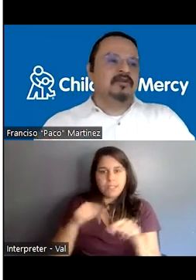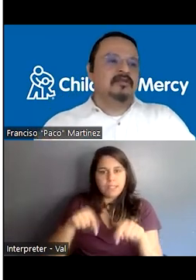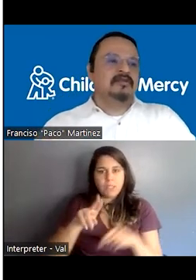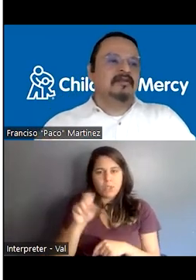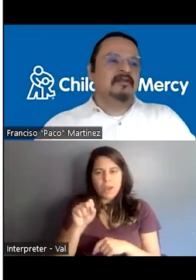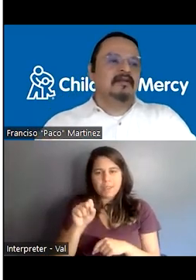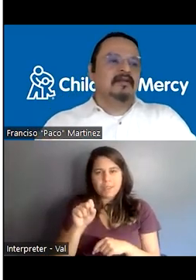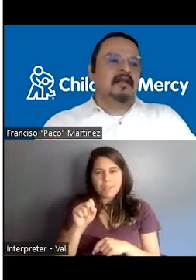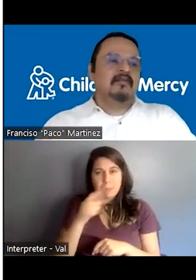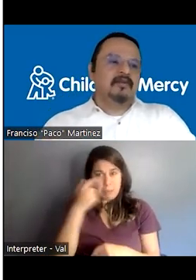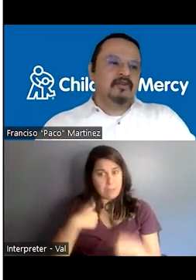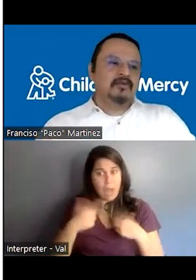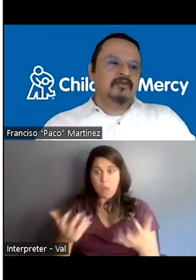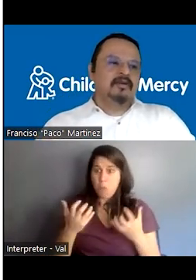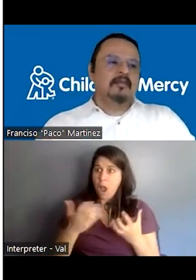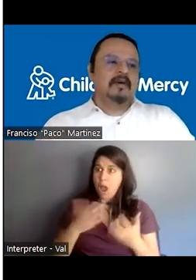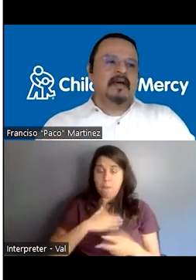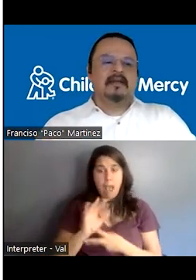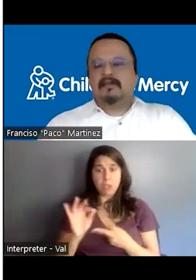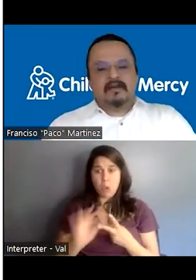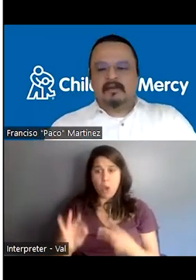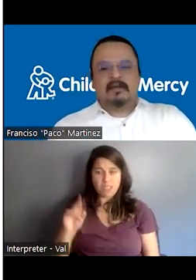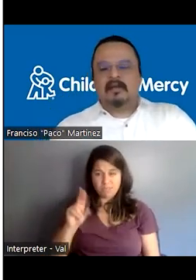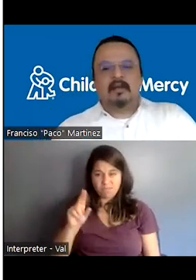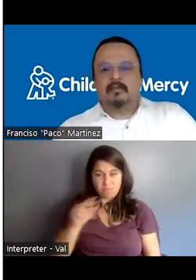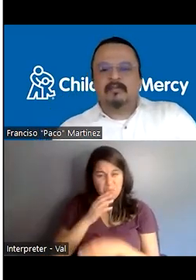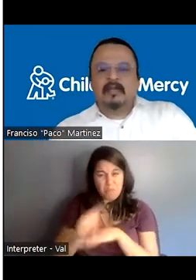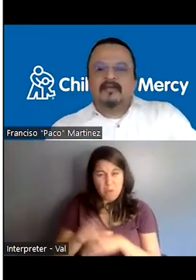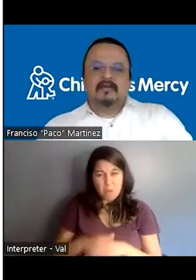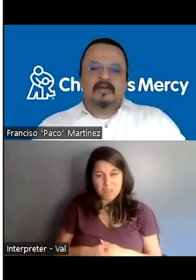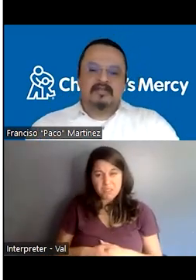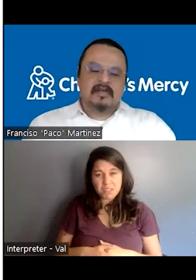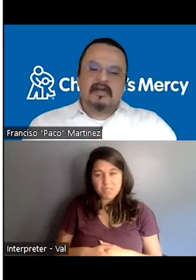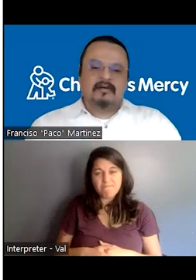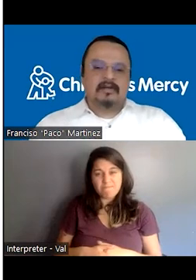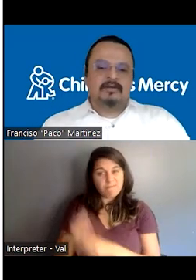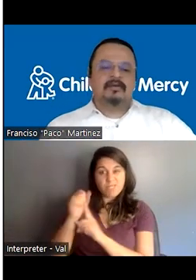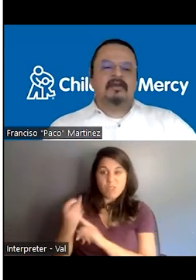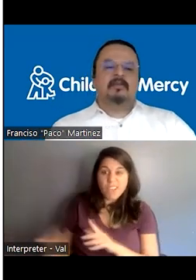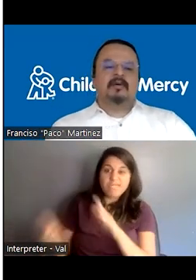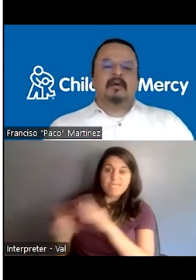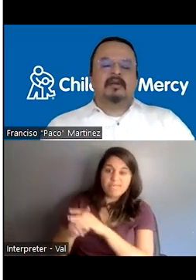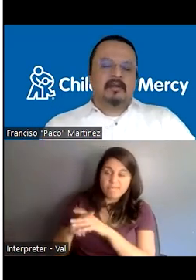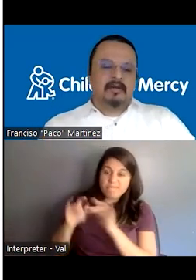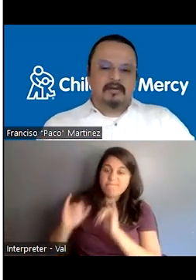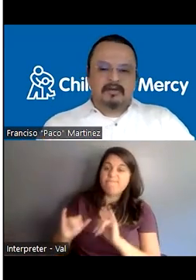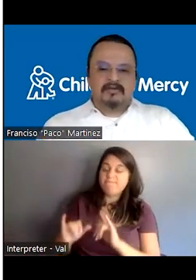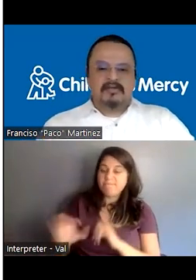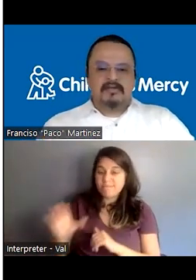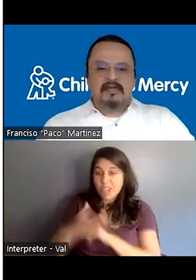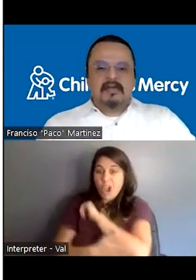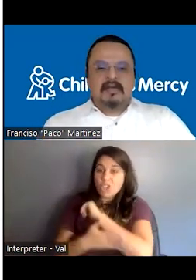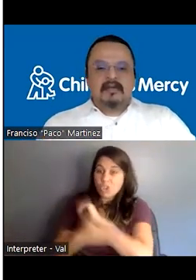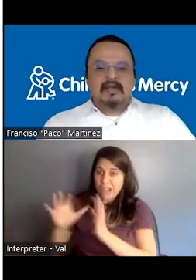do it by choice. They are forced to do it by different, uh, situations that are going through in their pro in their own